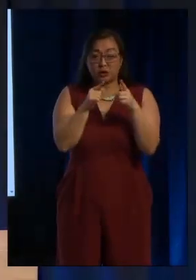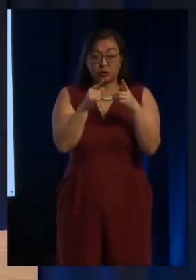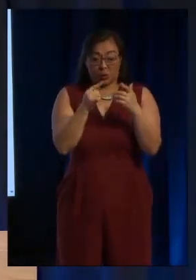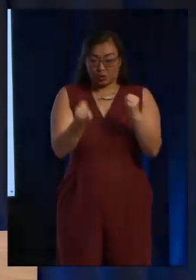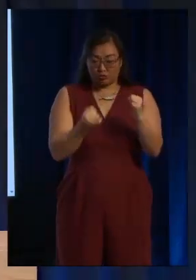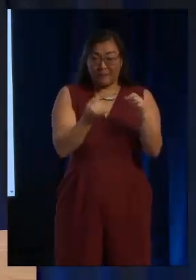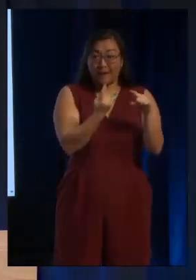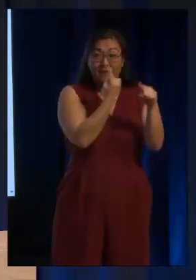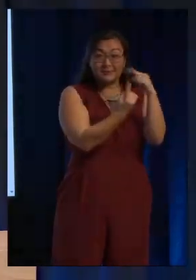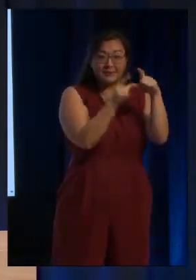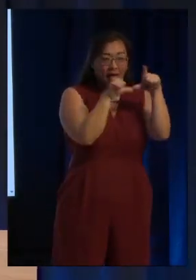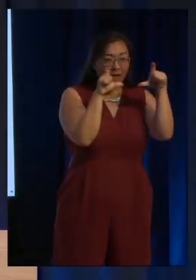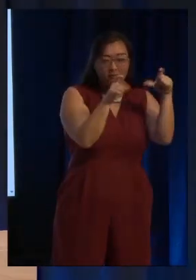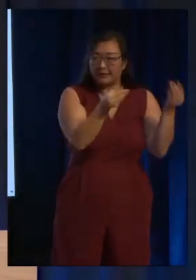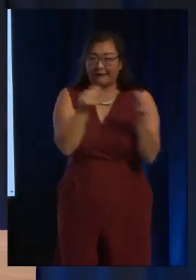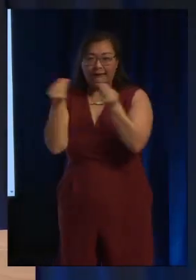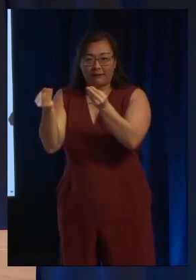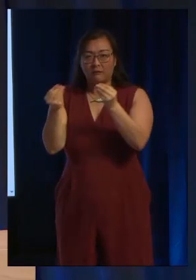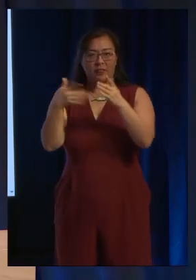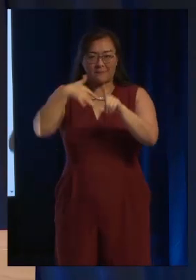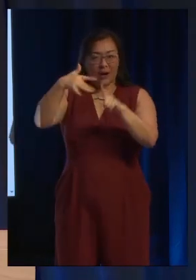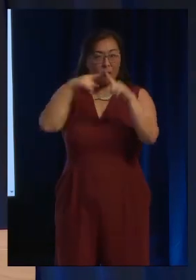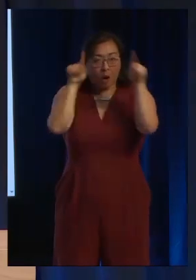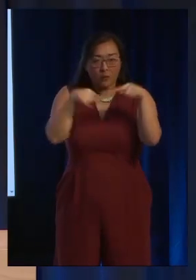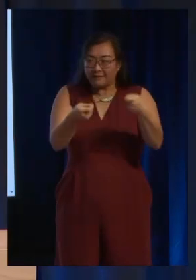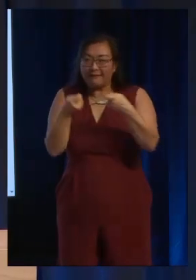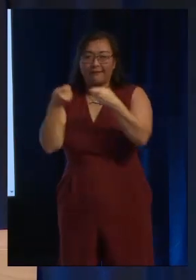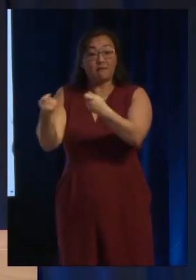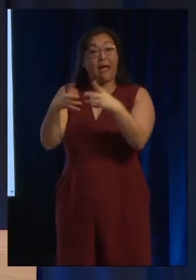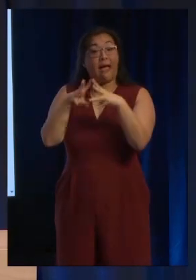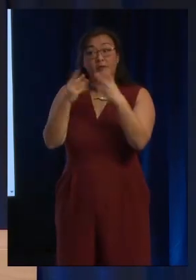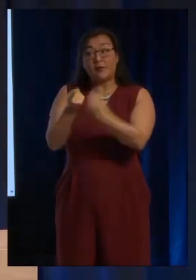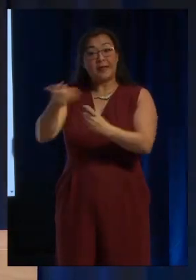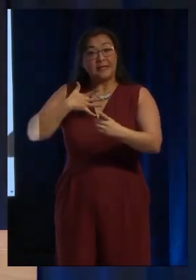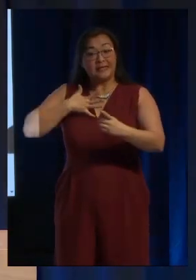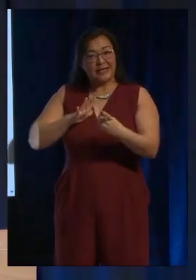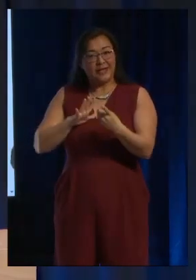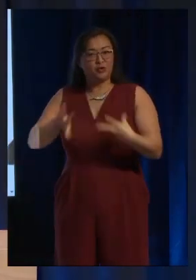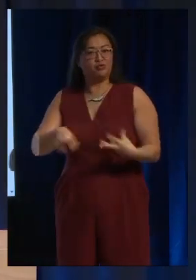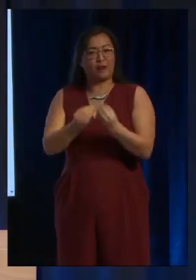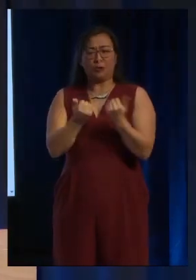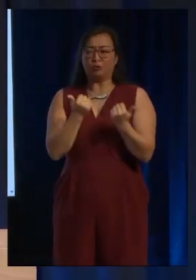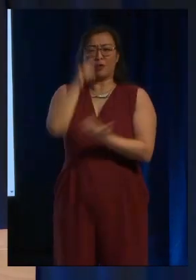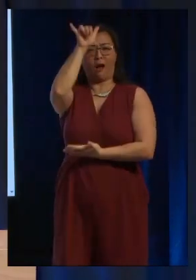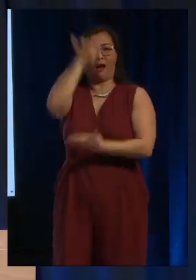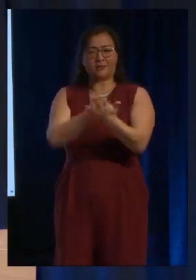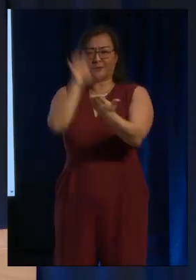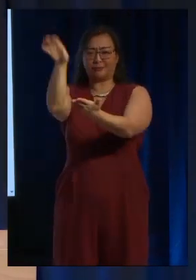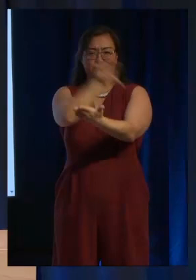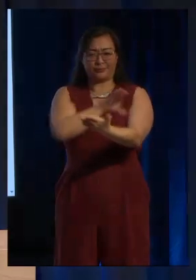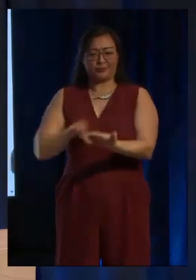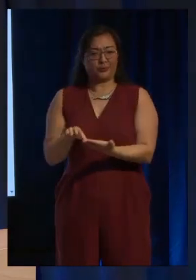by itself. Give them everything they could possibly need to make an article out of your game. Give them no impediment.